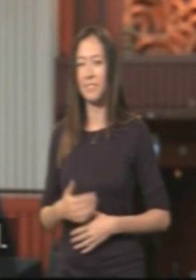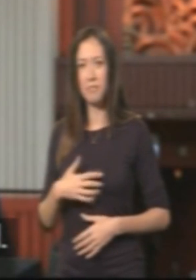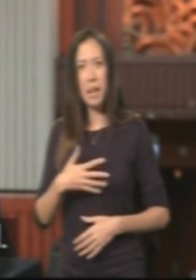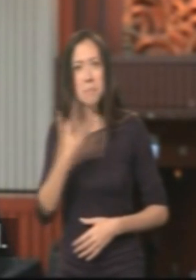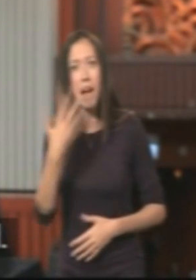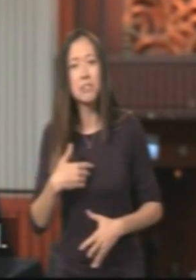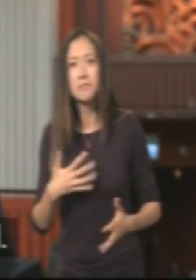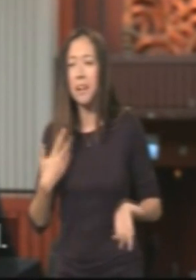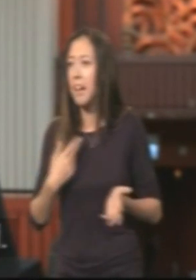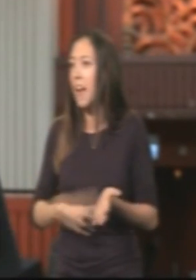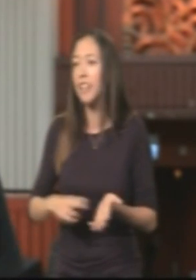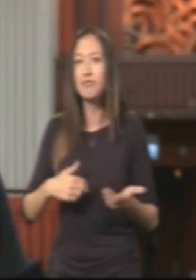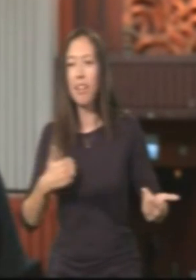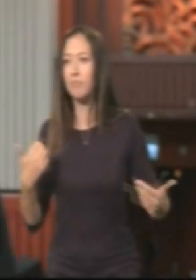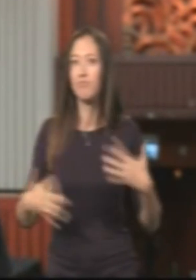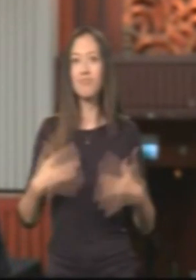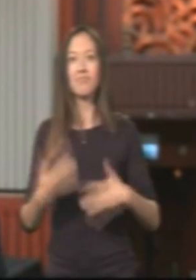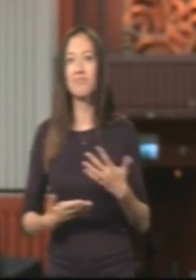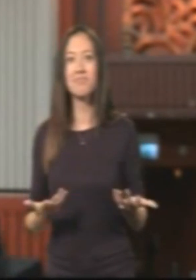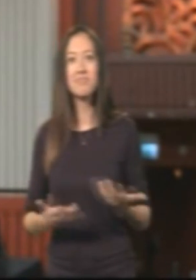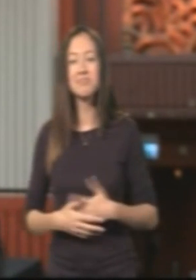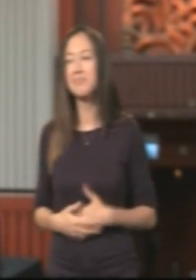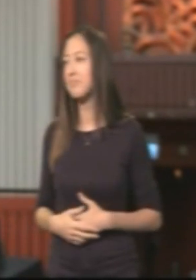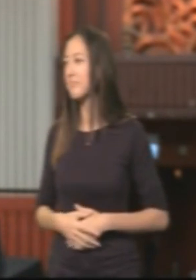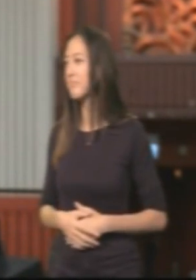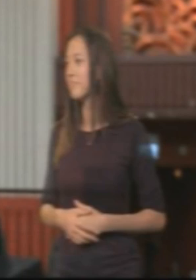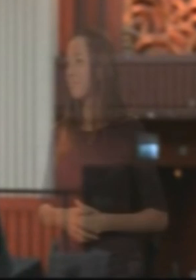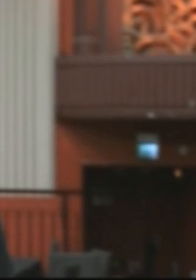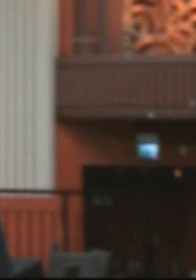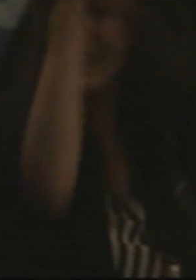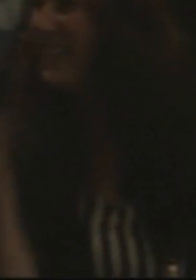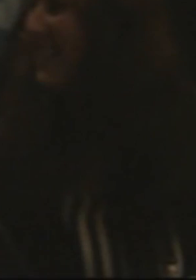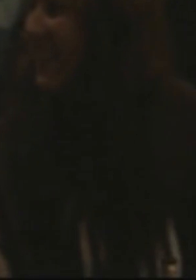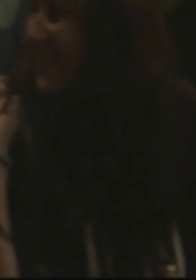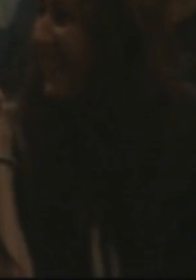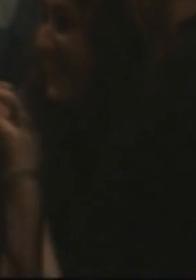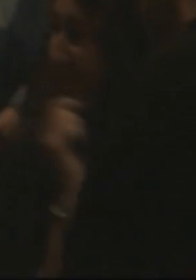I didn't feel embarrassed. It felt natural to be doing what I was doing.